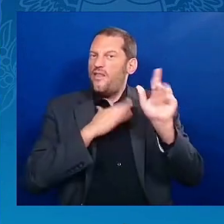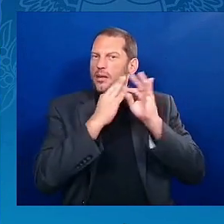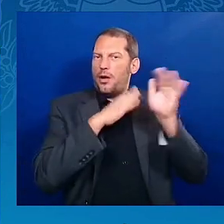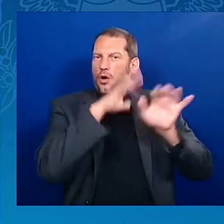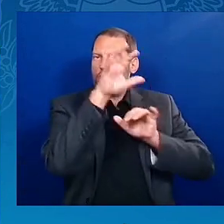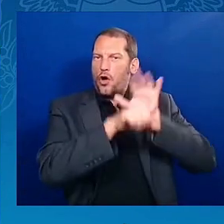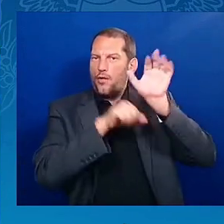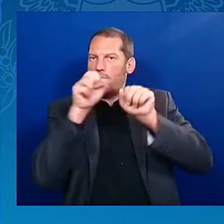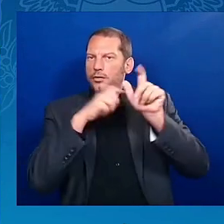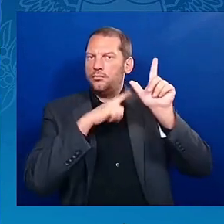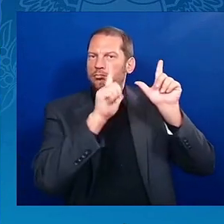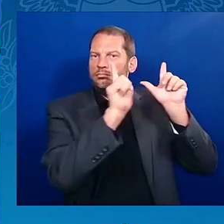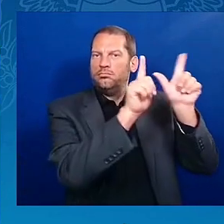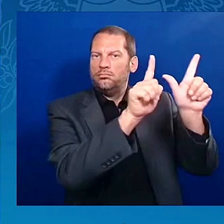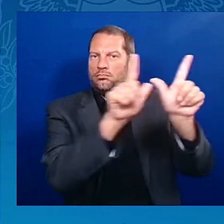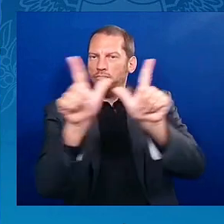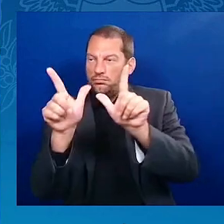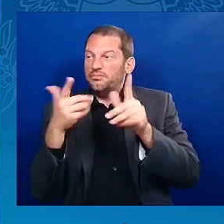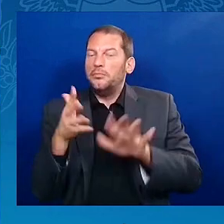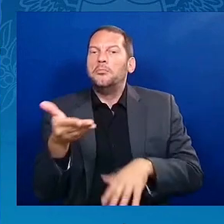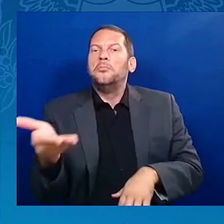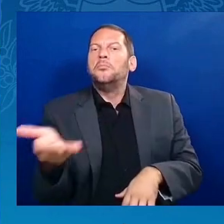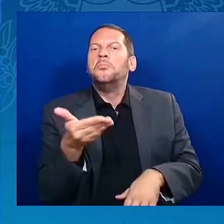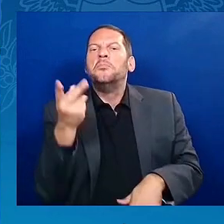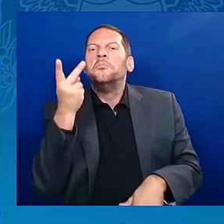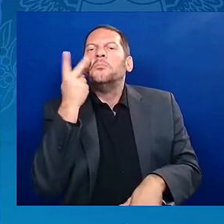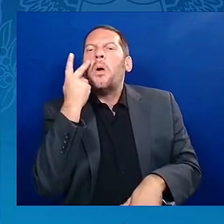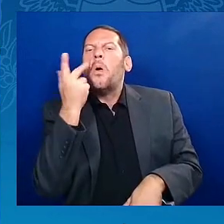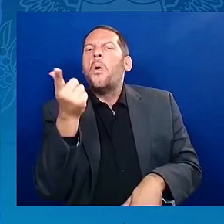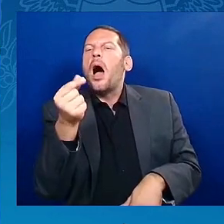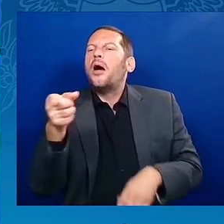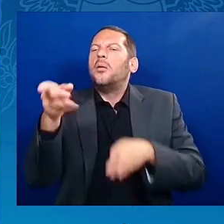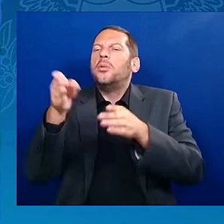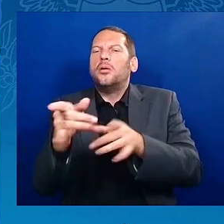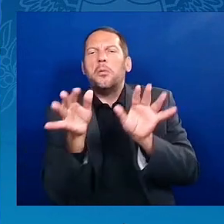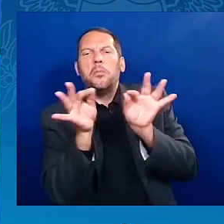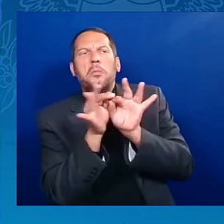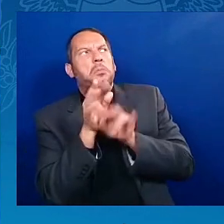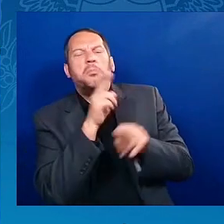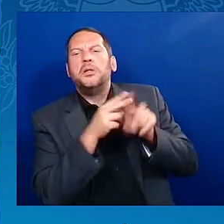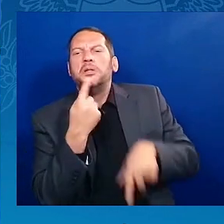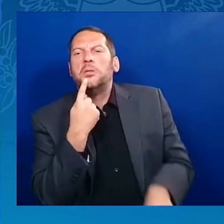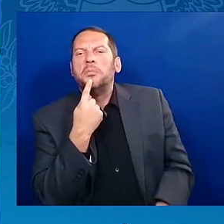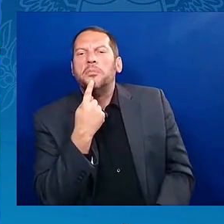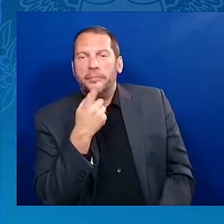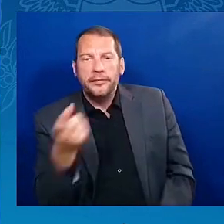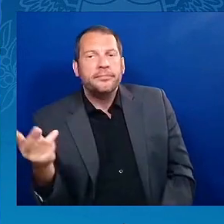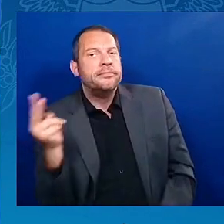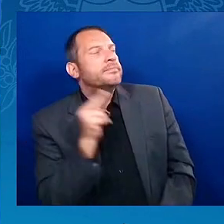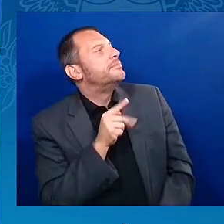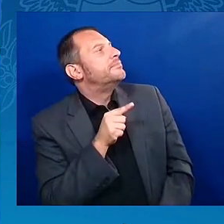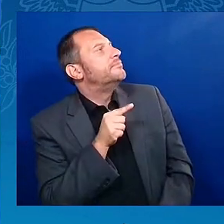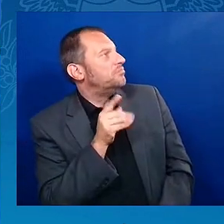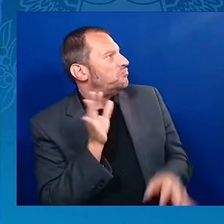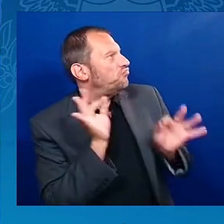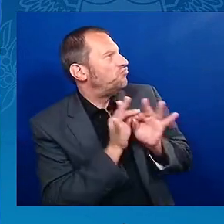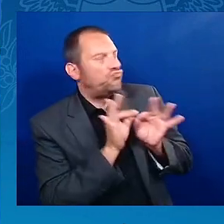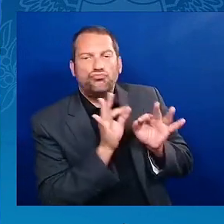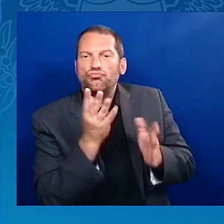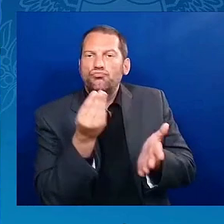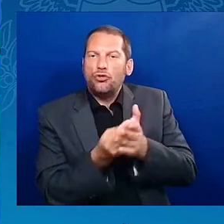over. The house appraises for hire. Racial bias in home appraisals is a real issue.